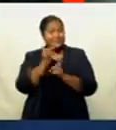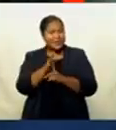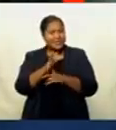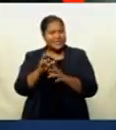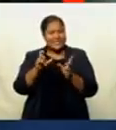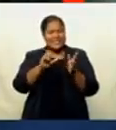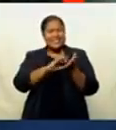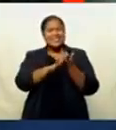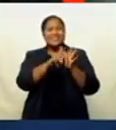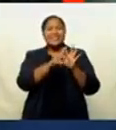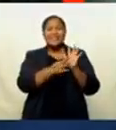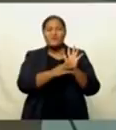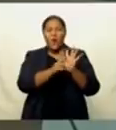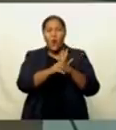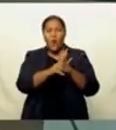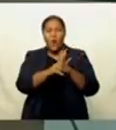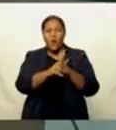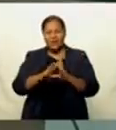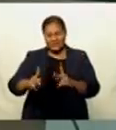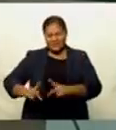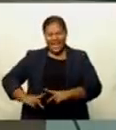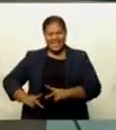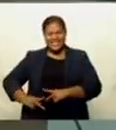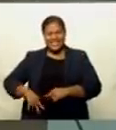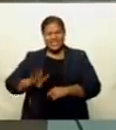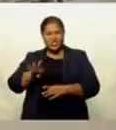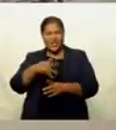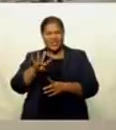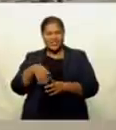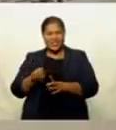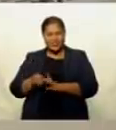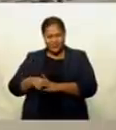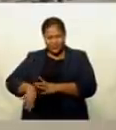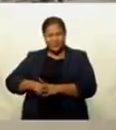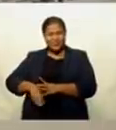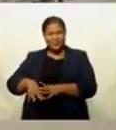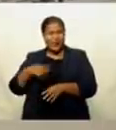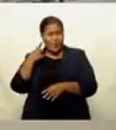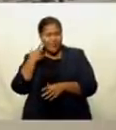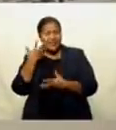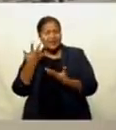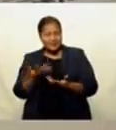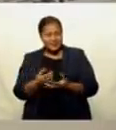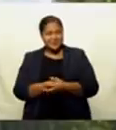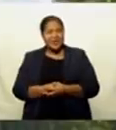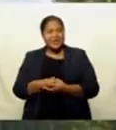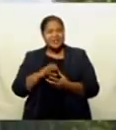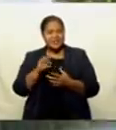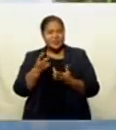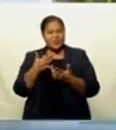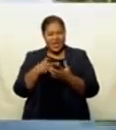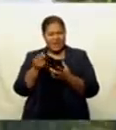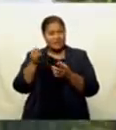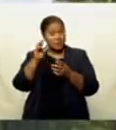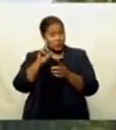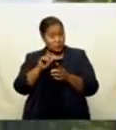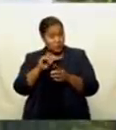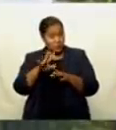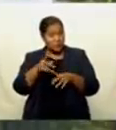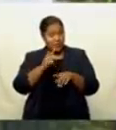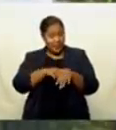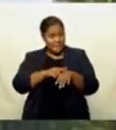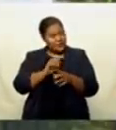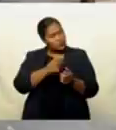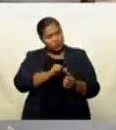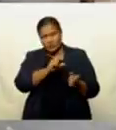Ideally, when they do chemo, it's good that they're able to attend each session as and when specified by the nurse